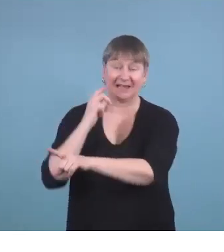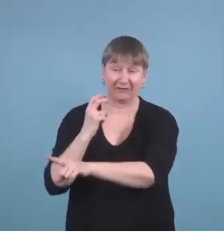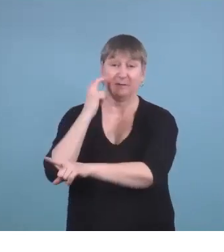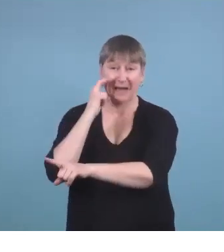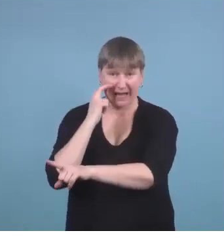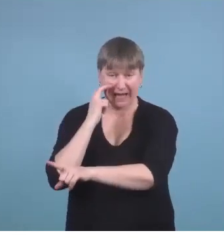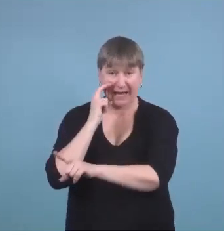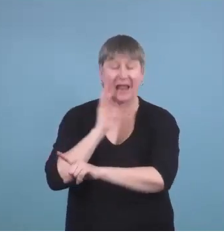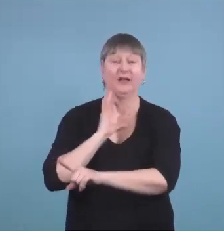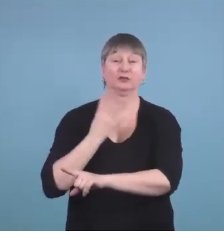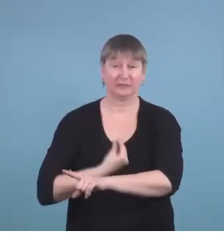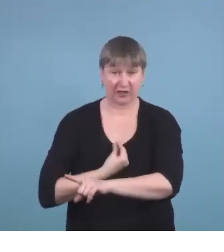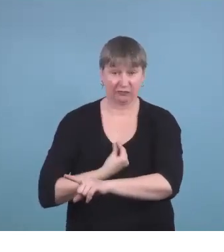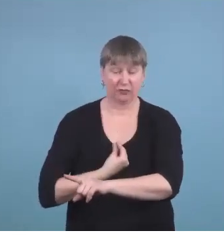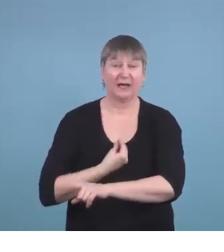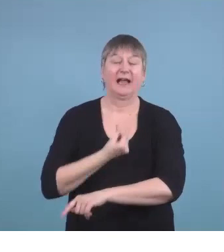and gay.